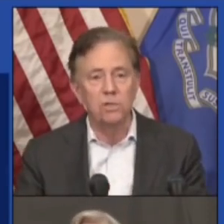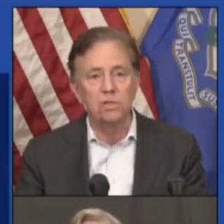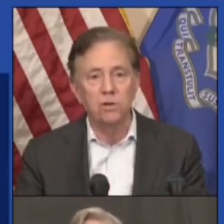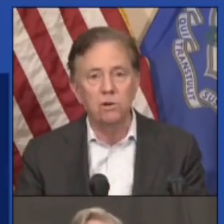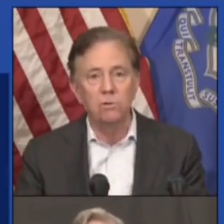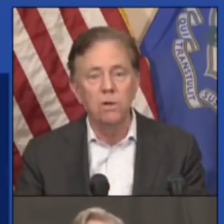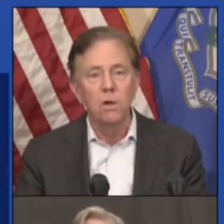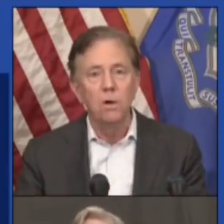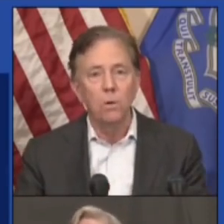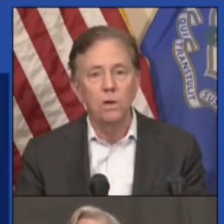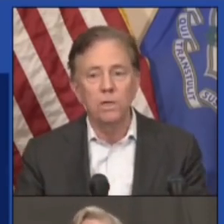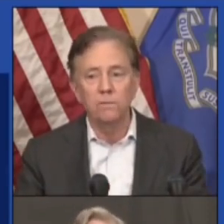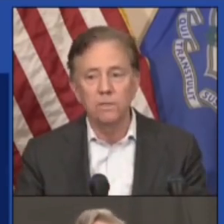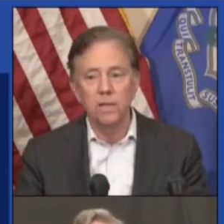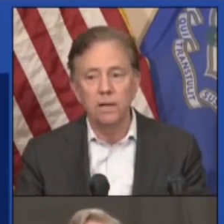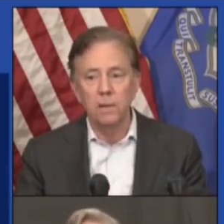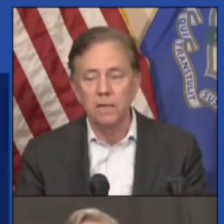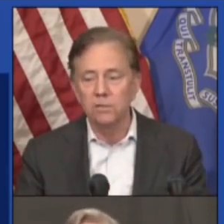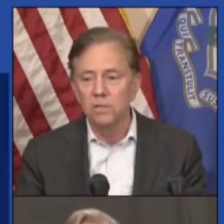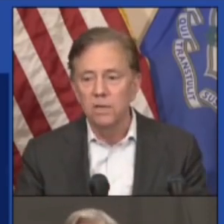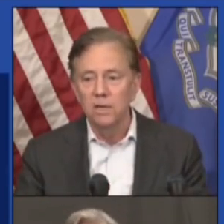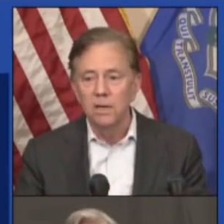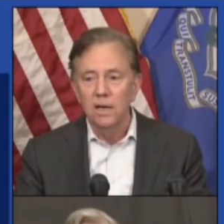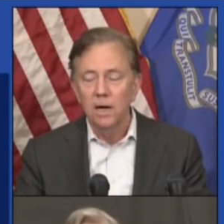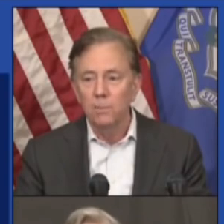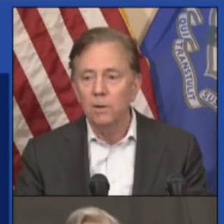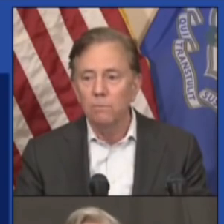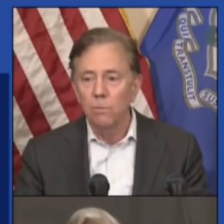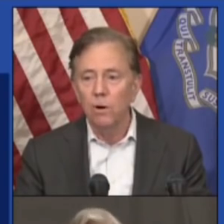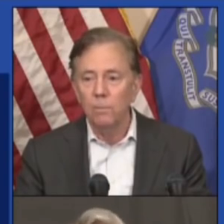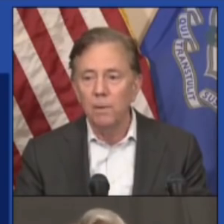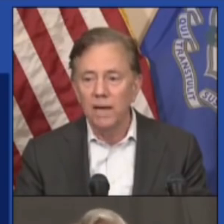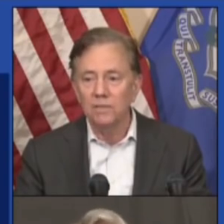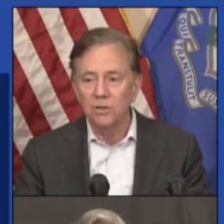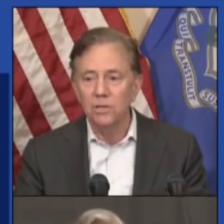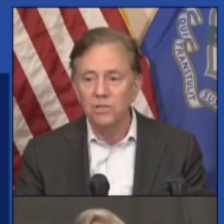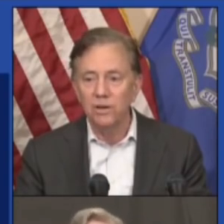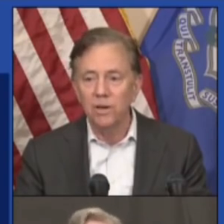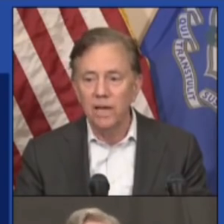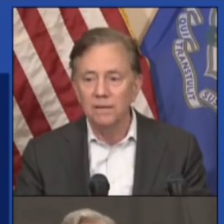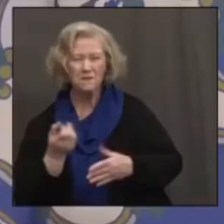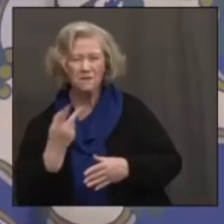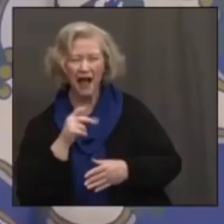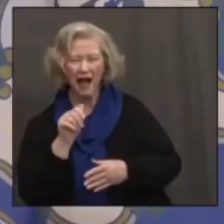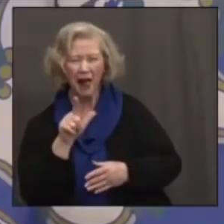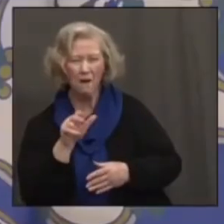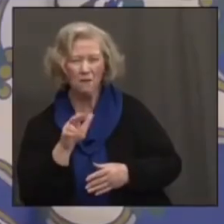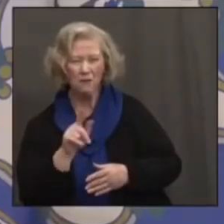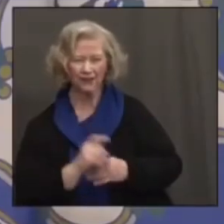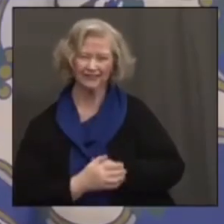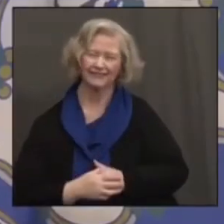to close to zero. What a difference that makes. Albert, welcome back. good to see you again.